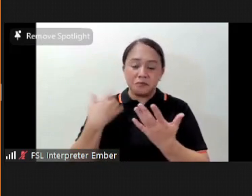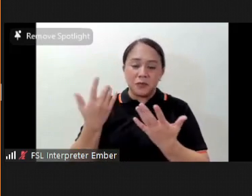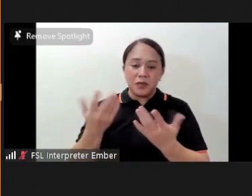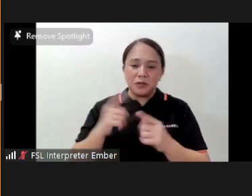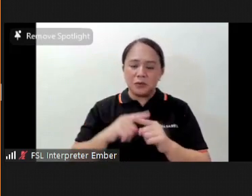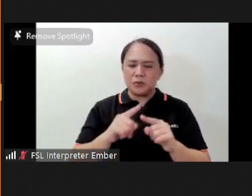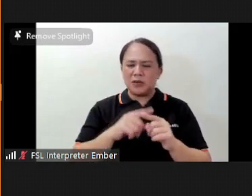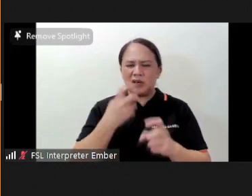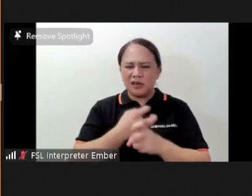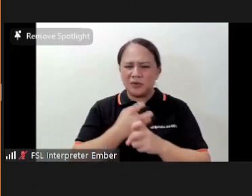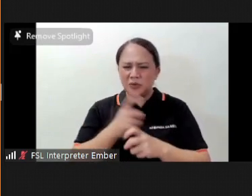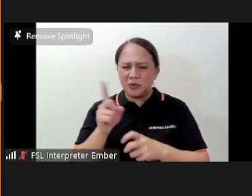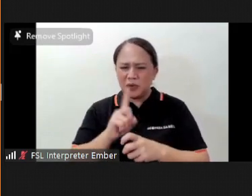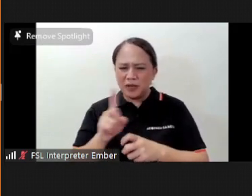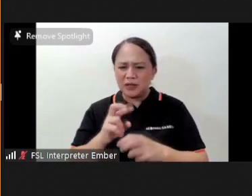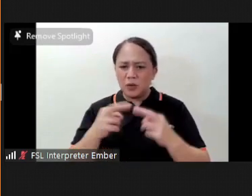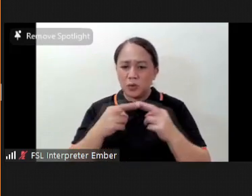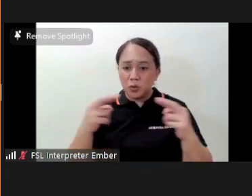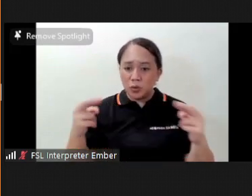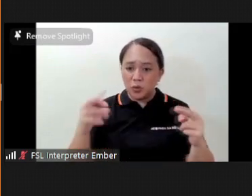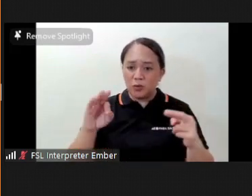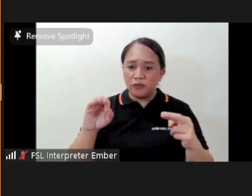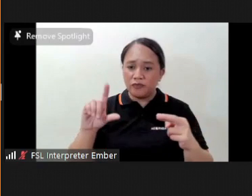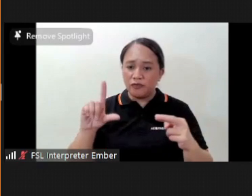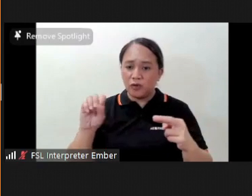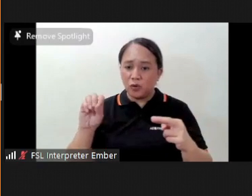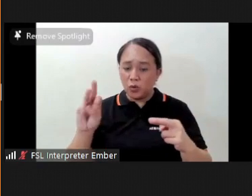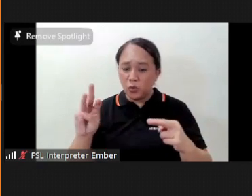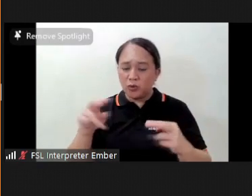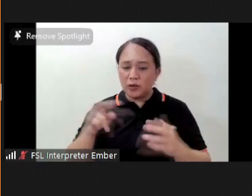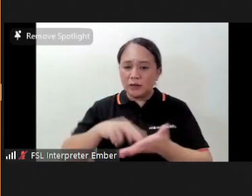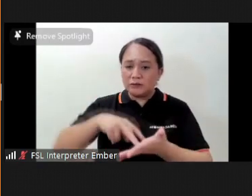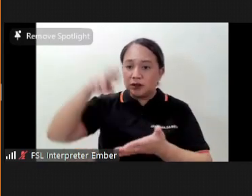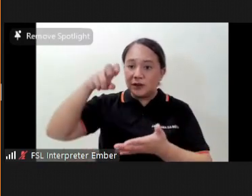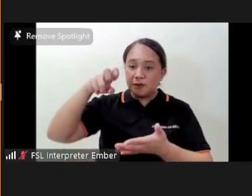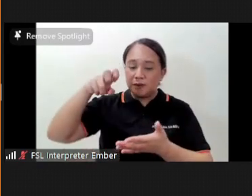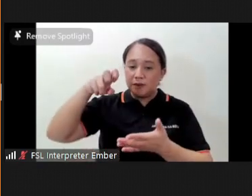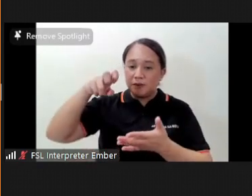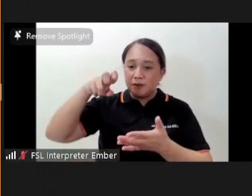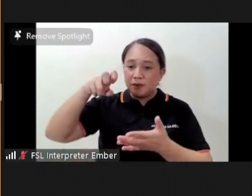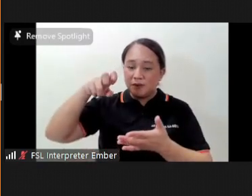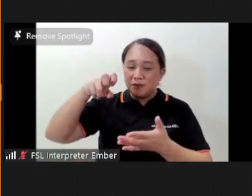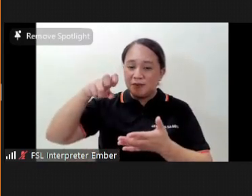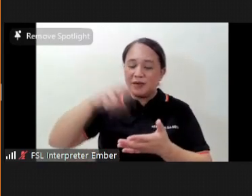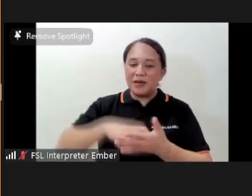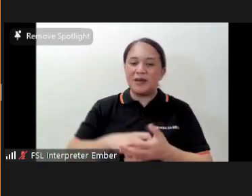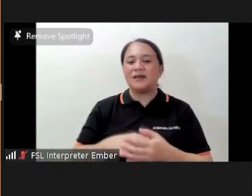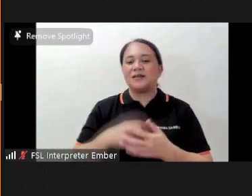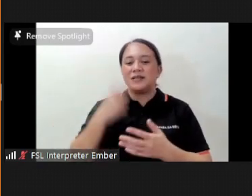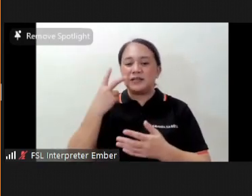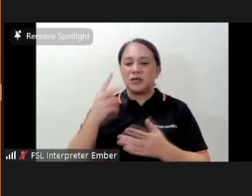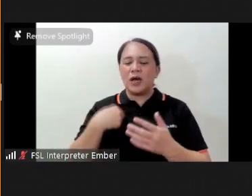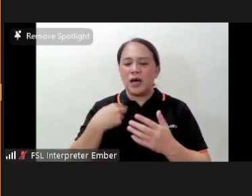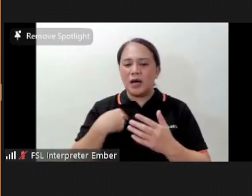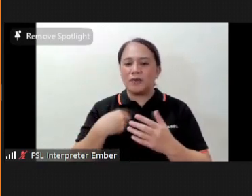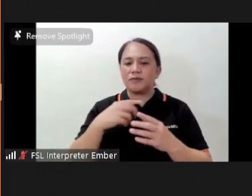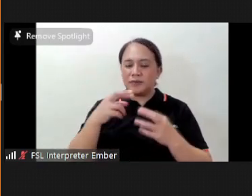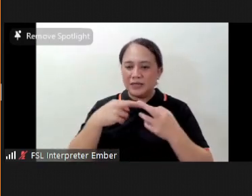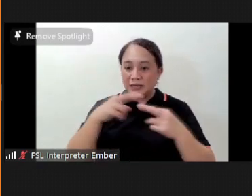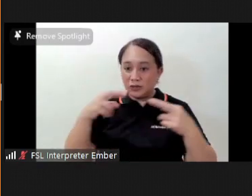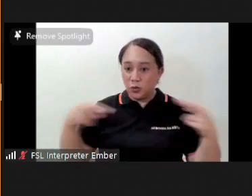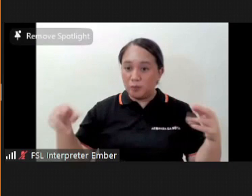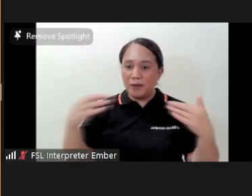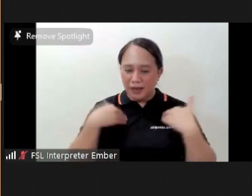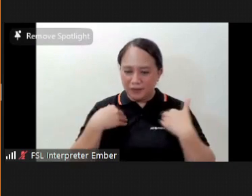difficult to distinguish between rope flow and jump rope some movement patterns are similar and of course there's a rope involved but the